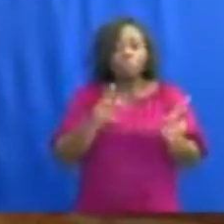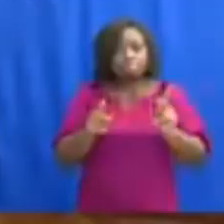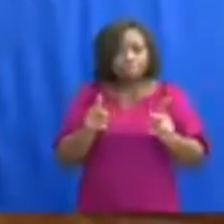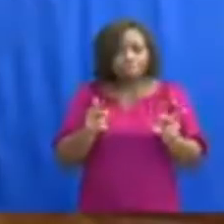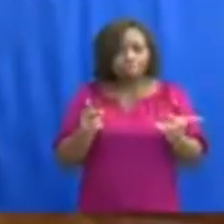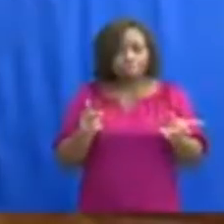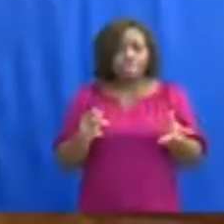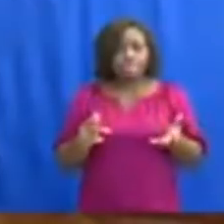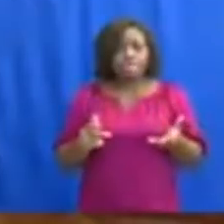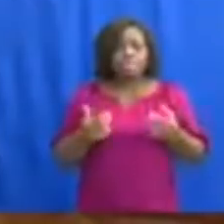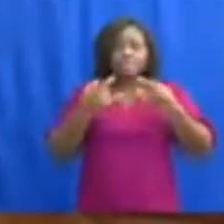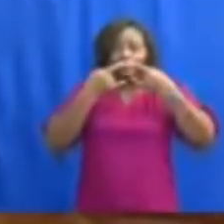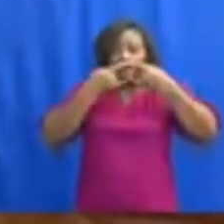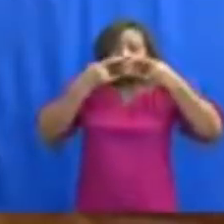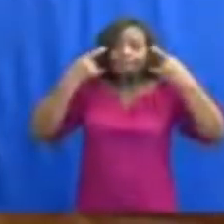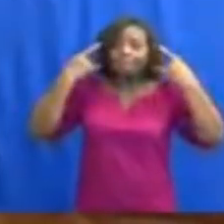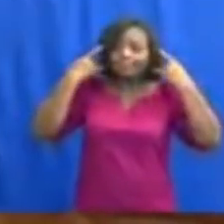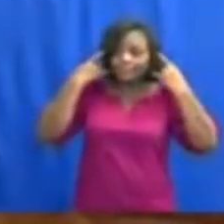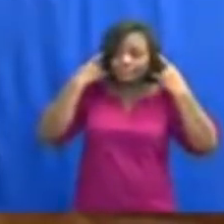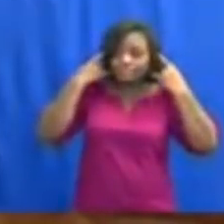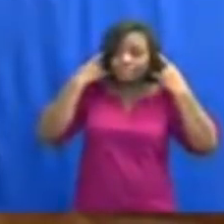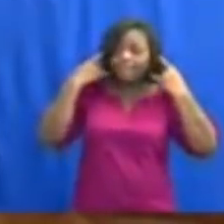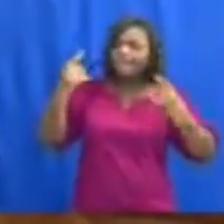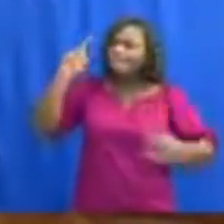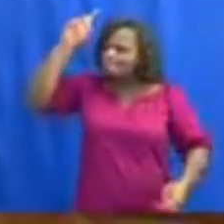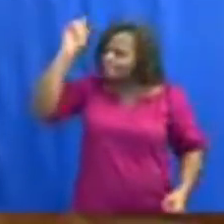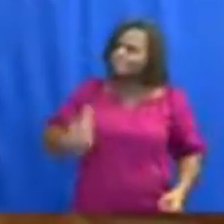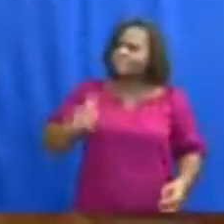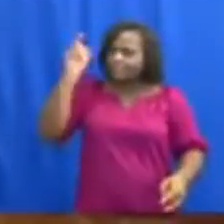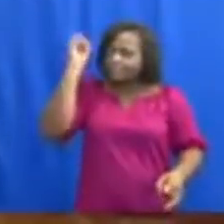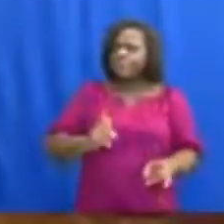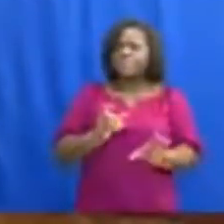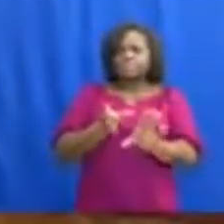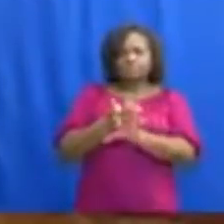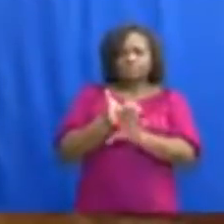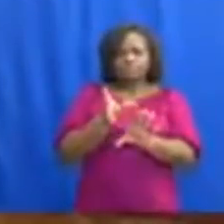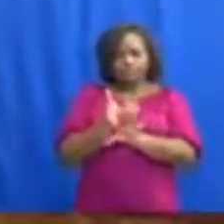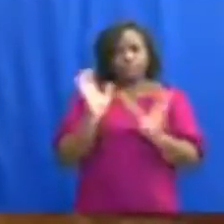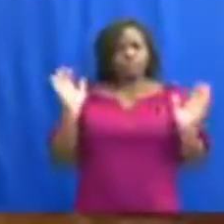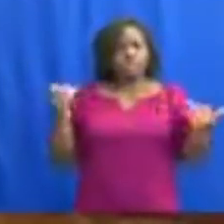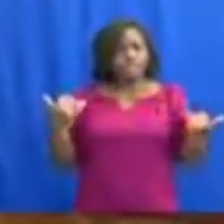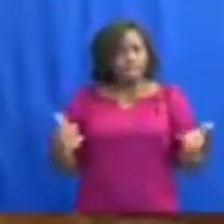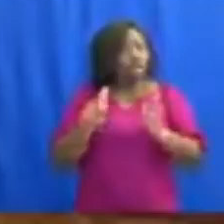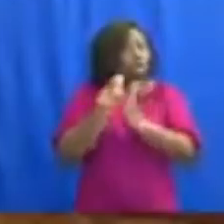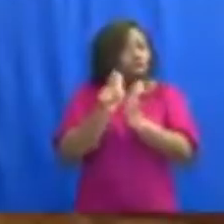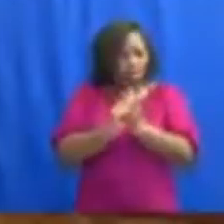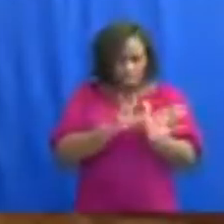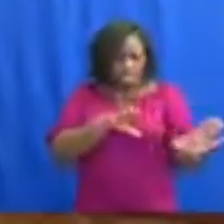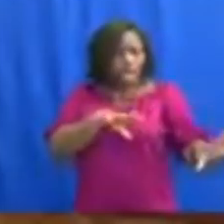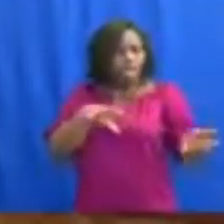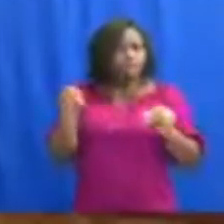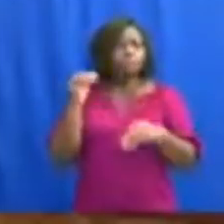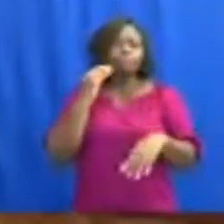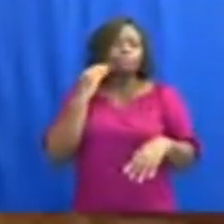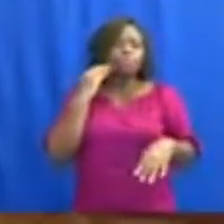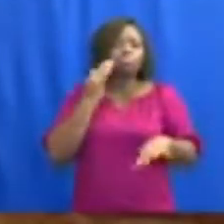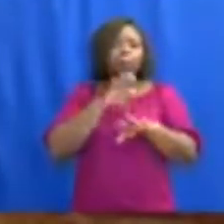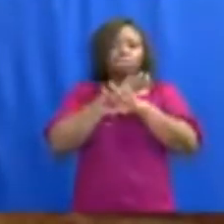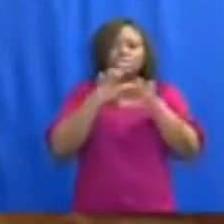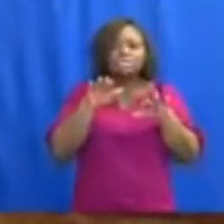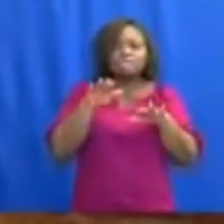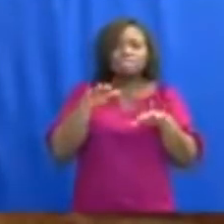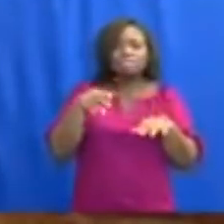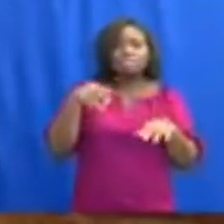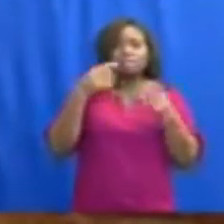that the wearing of masks is mandatory. Leaving our homes without a face mask,